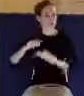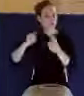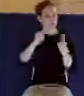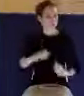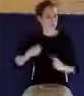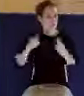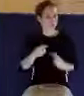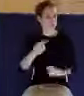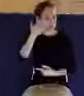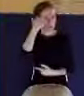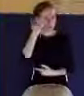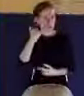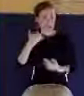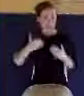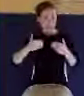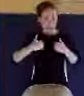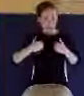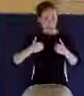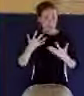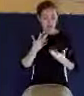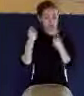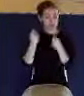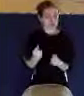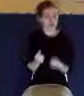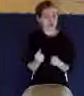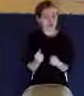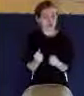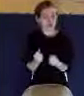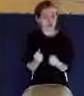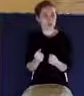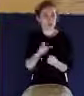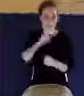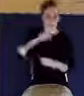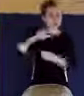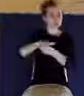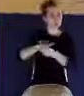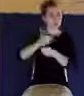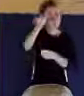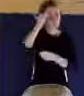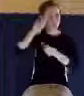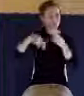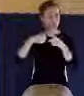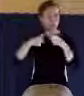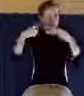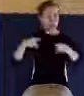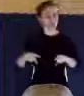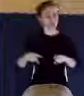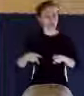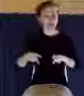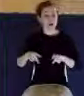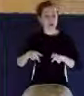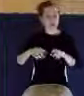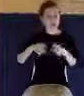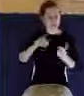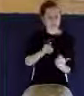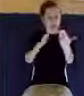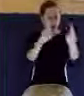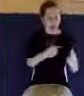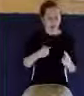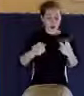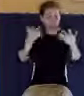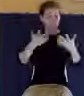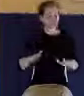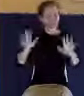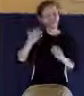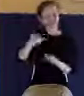a strong assurance that when the trial is over, we still have faith. That gives us that inward knowledge that we really belong to the